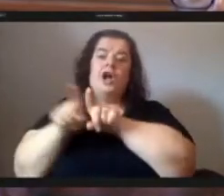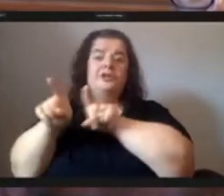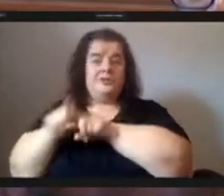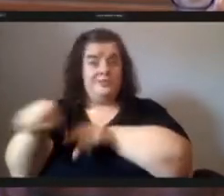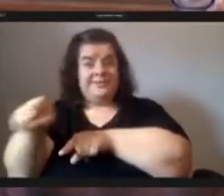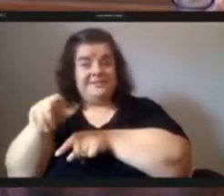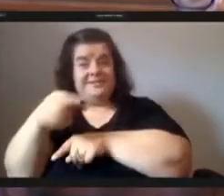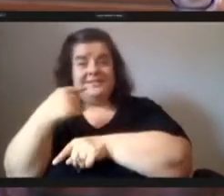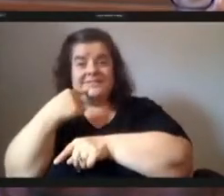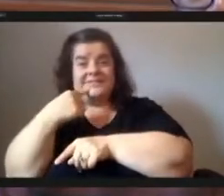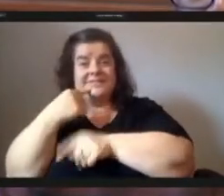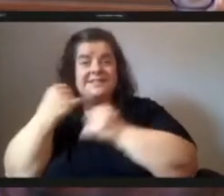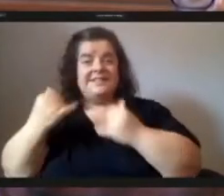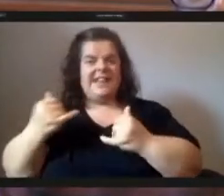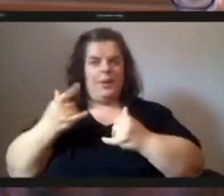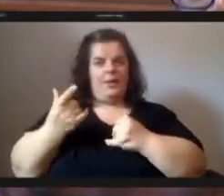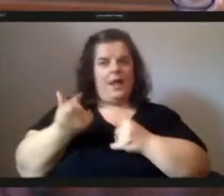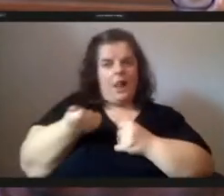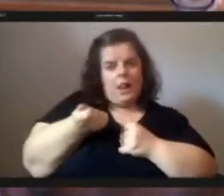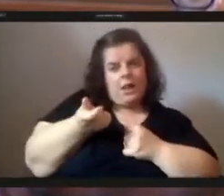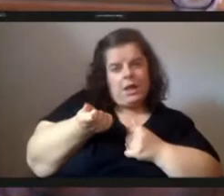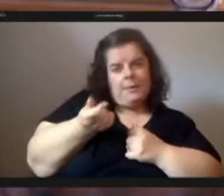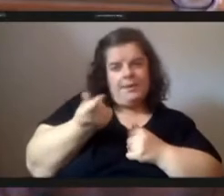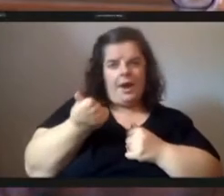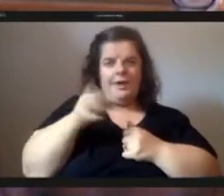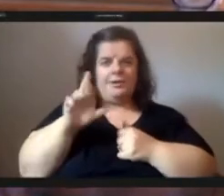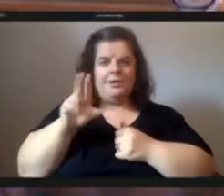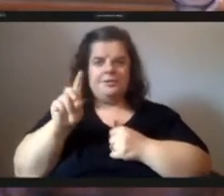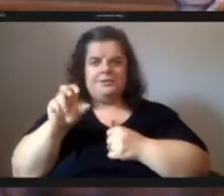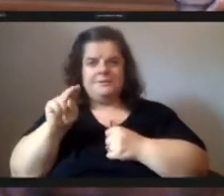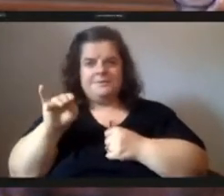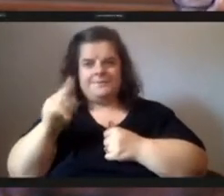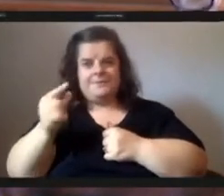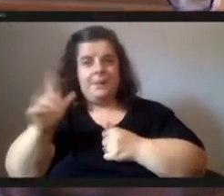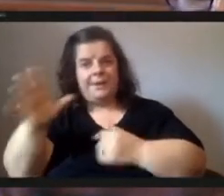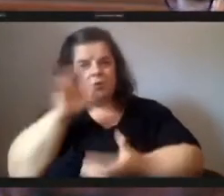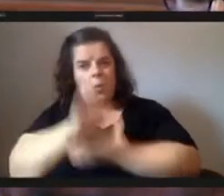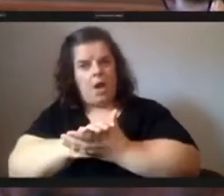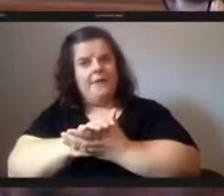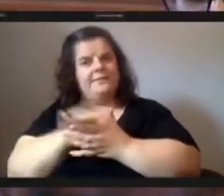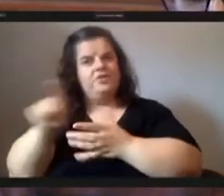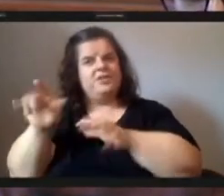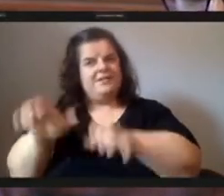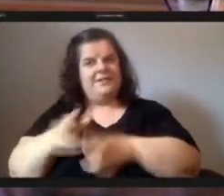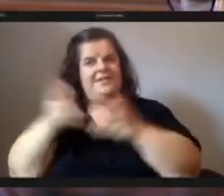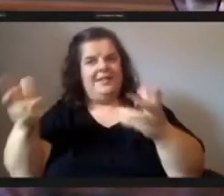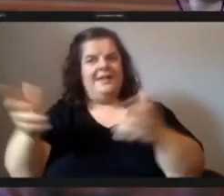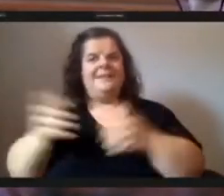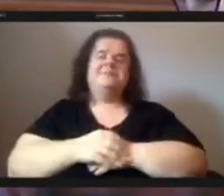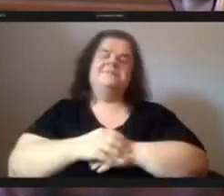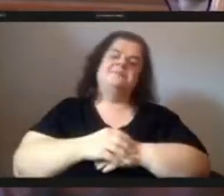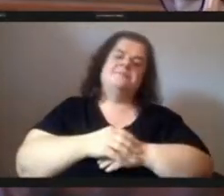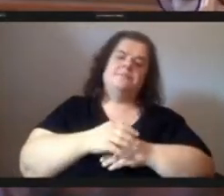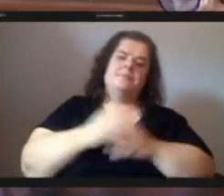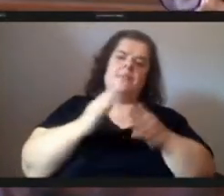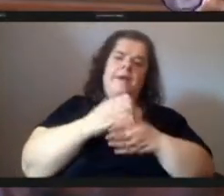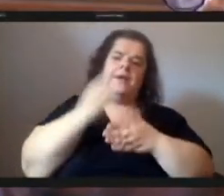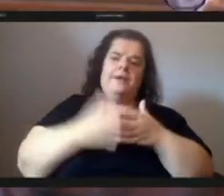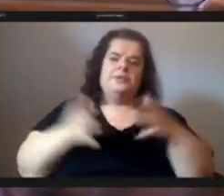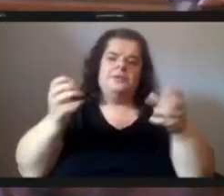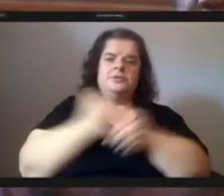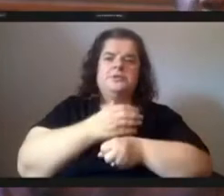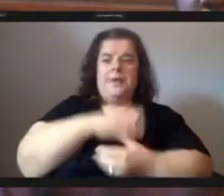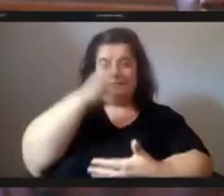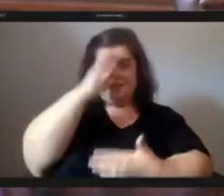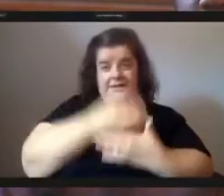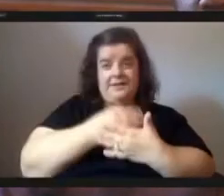he does a little bit of gardening and his wife does a lot in closing my my son says something one